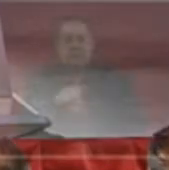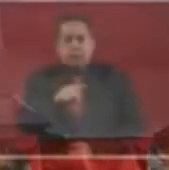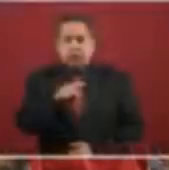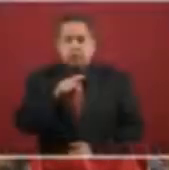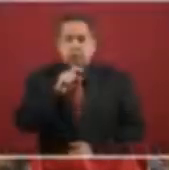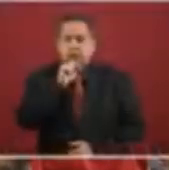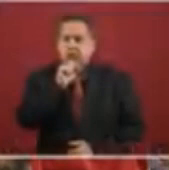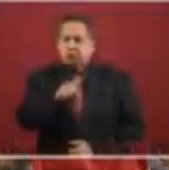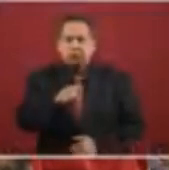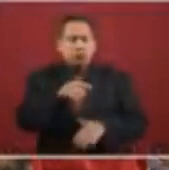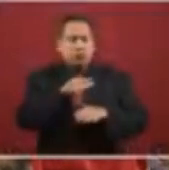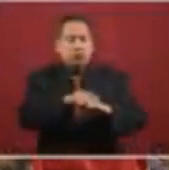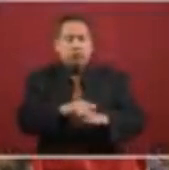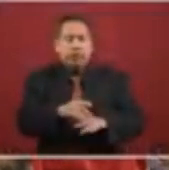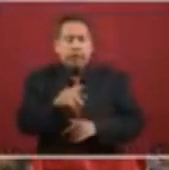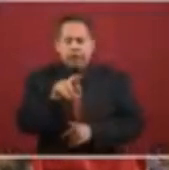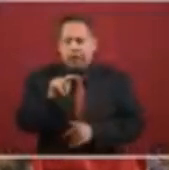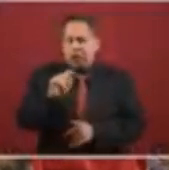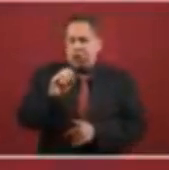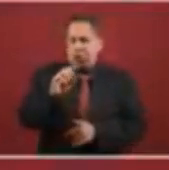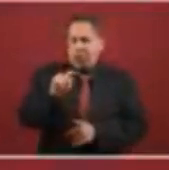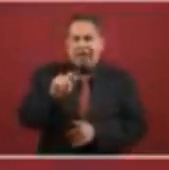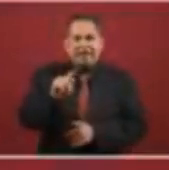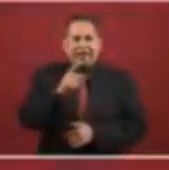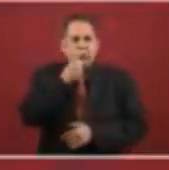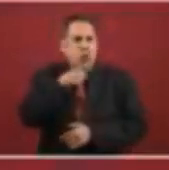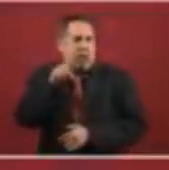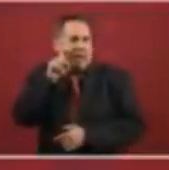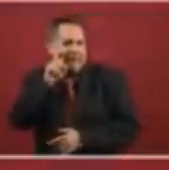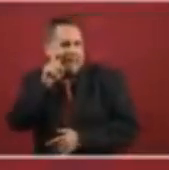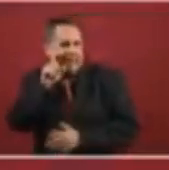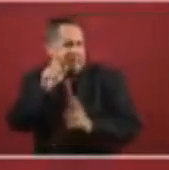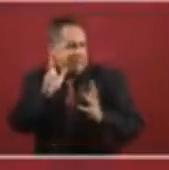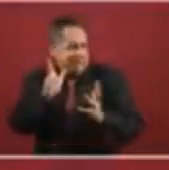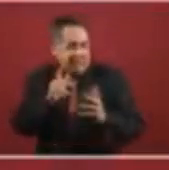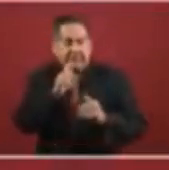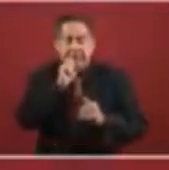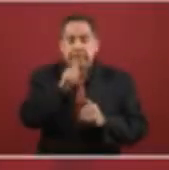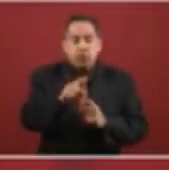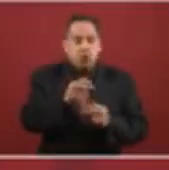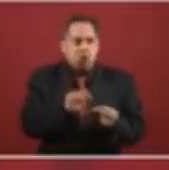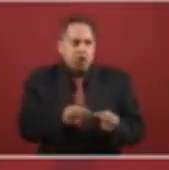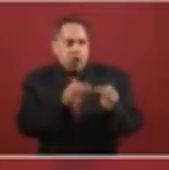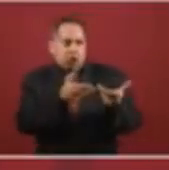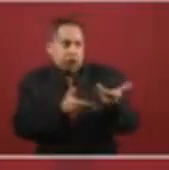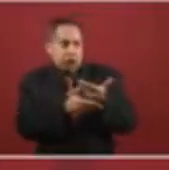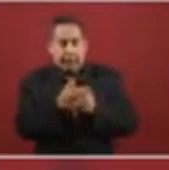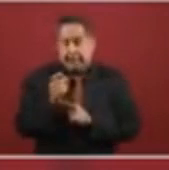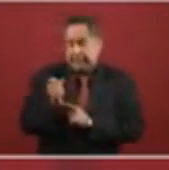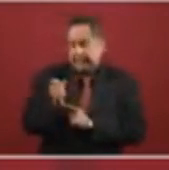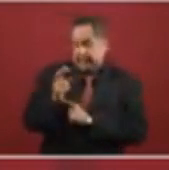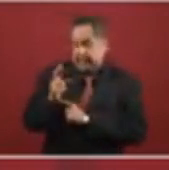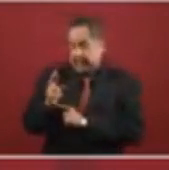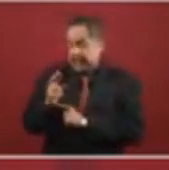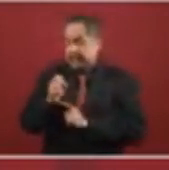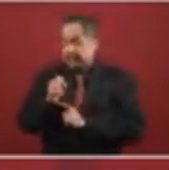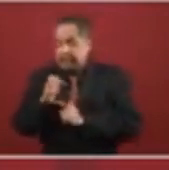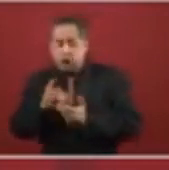situation. It's not a, know, we're talking, we're certainly